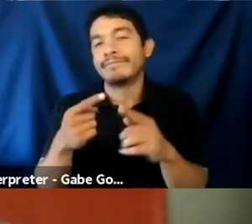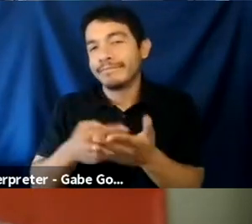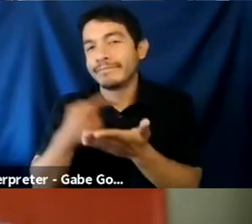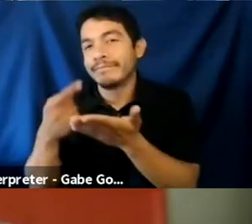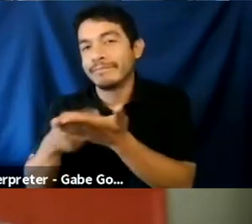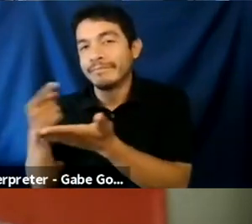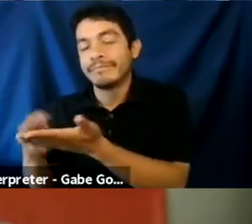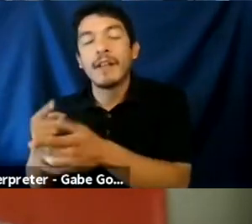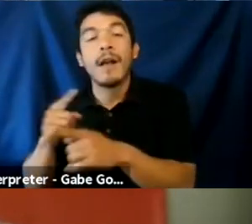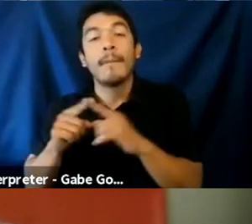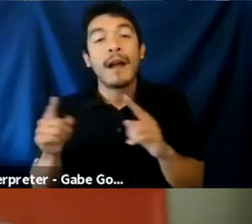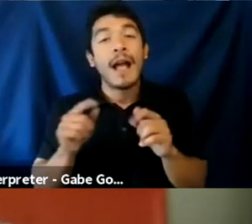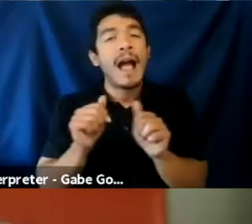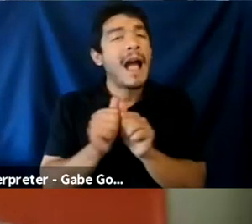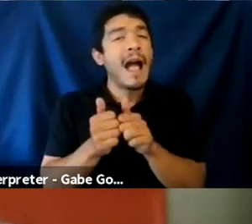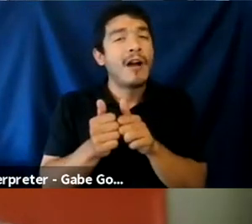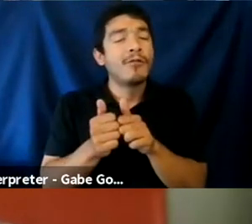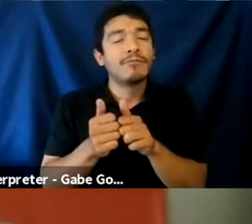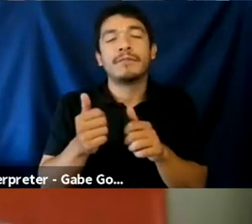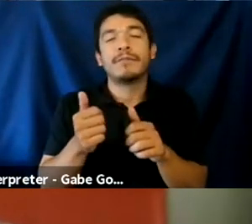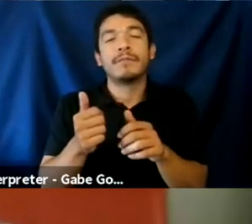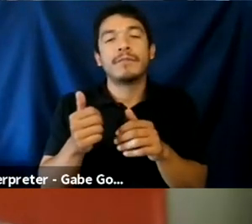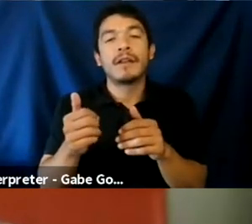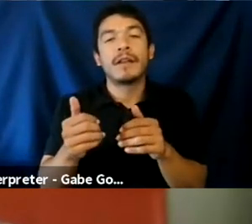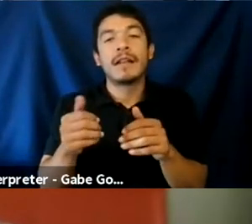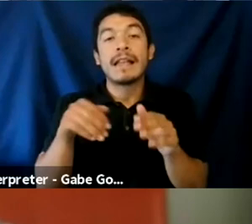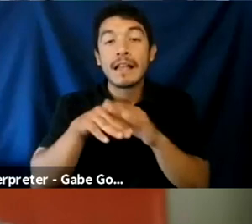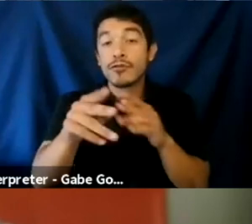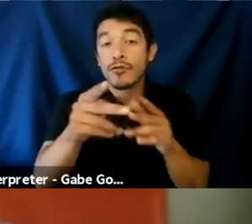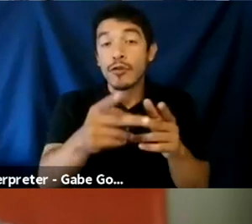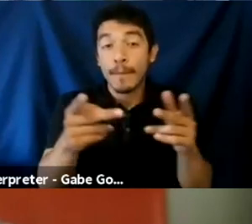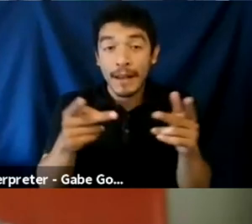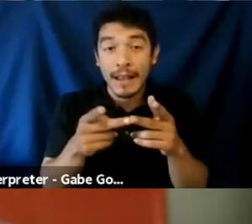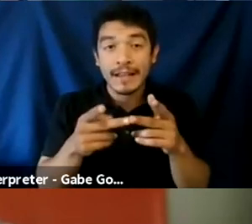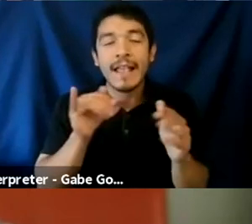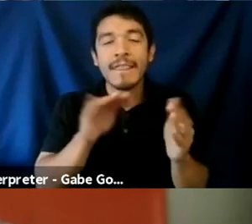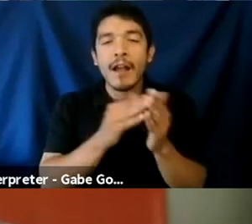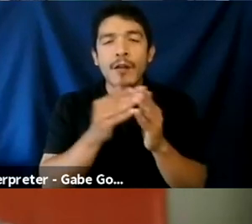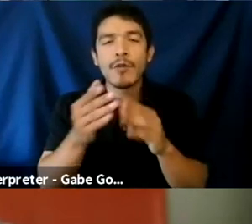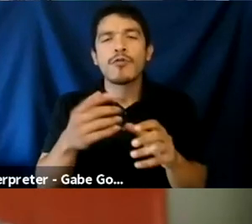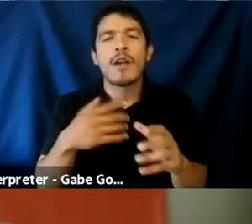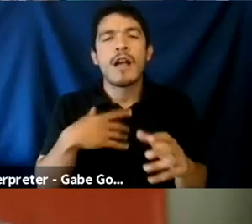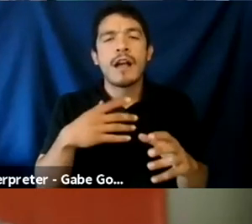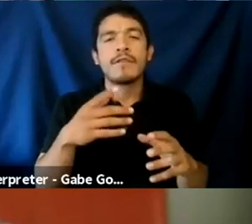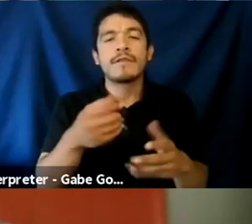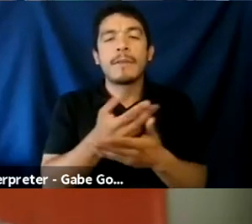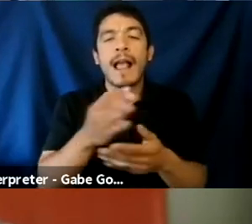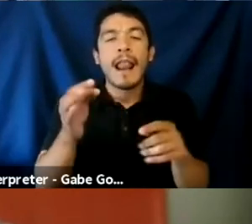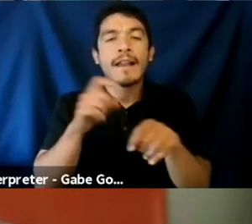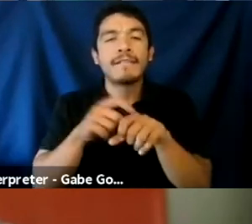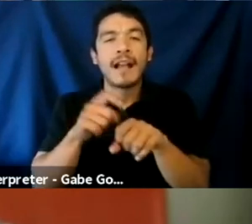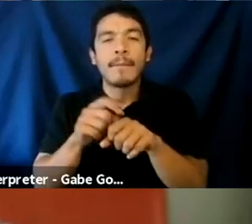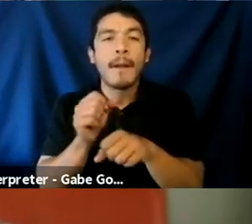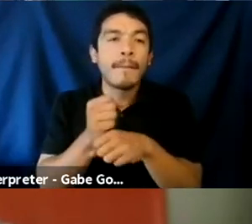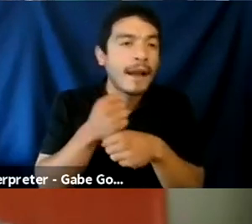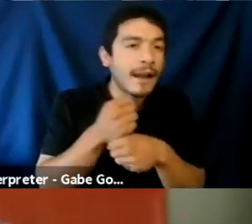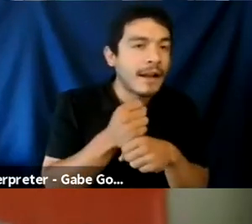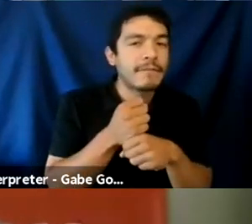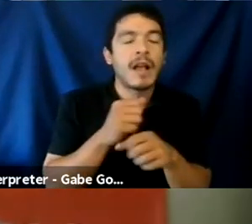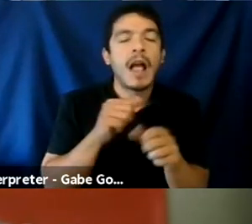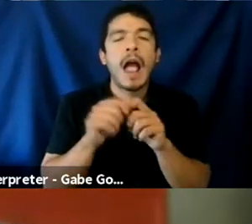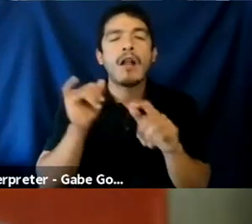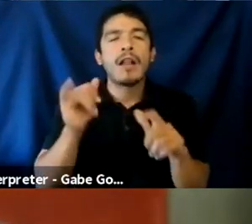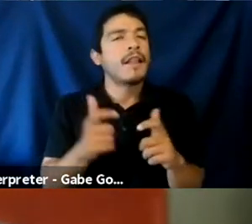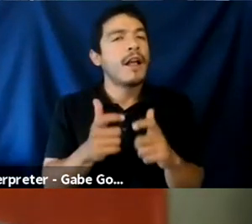despite your space, right, the community that you've spent a lot of time cultivating and, and curating. How does this